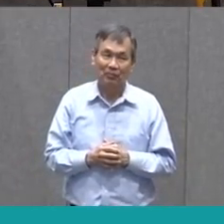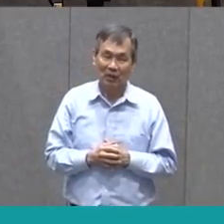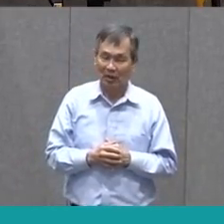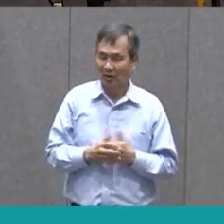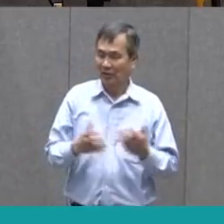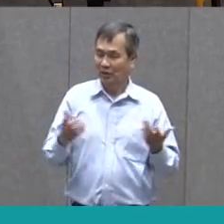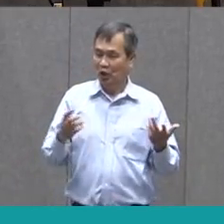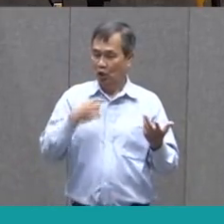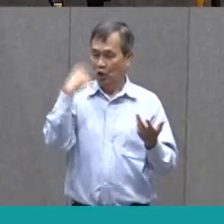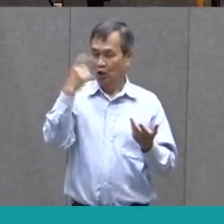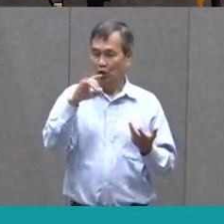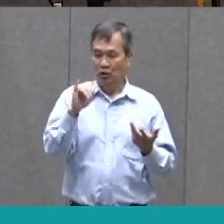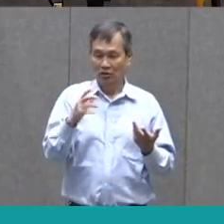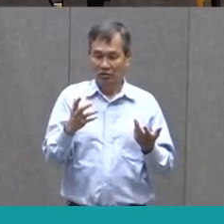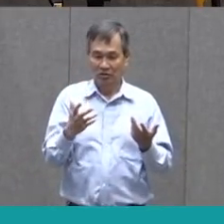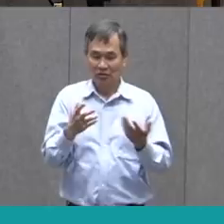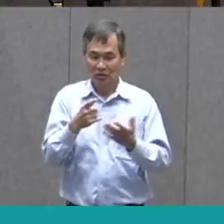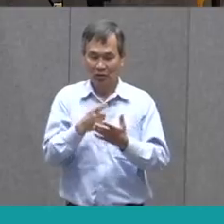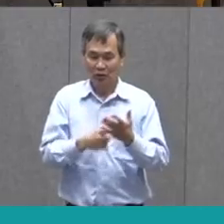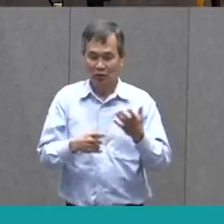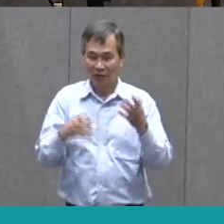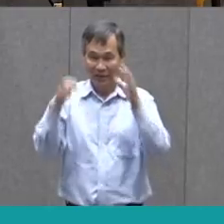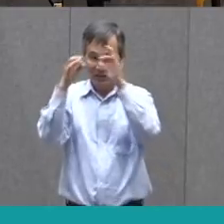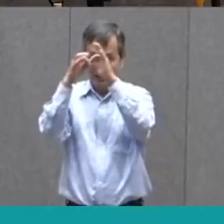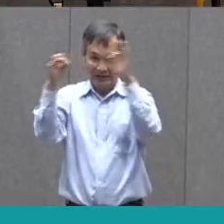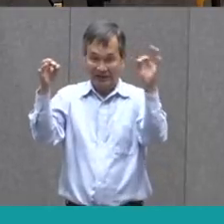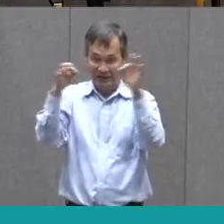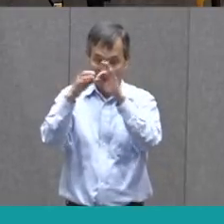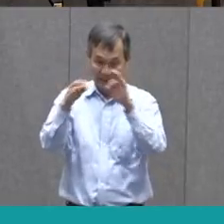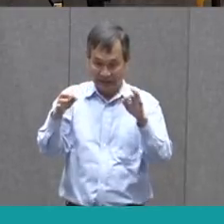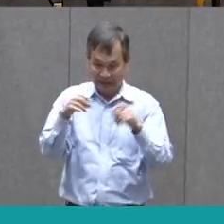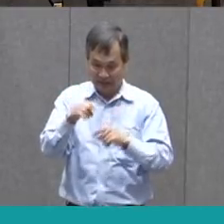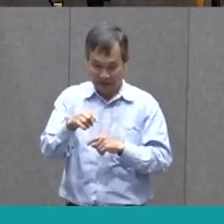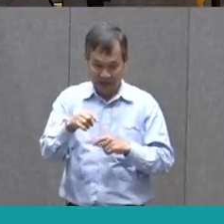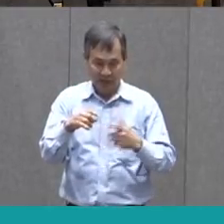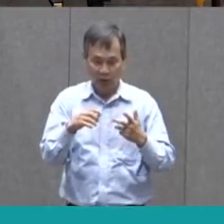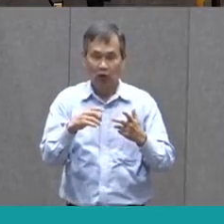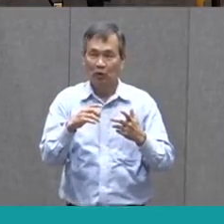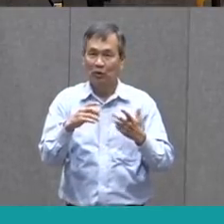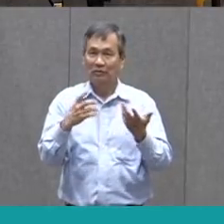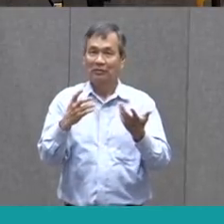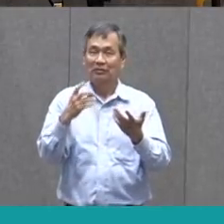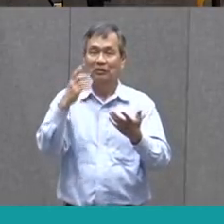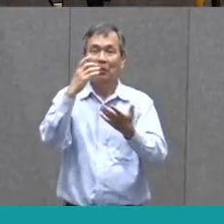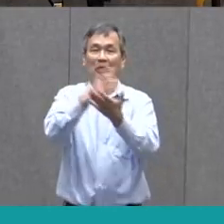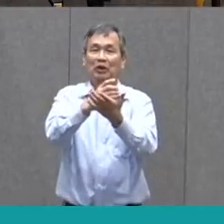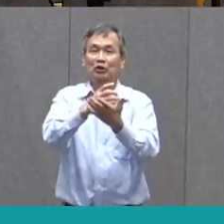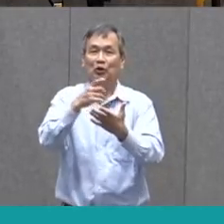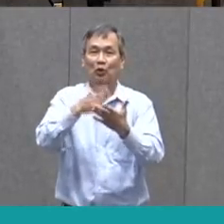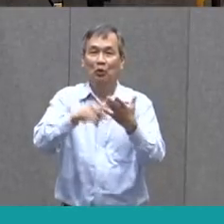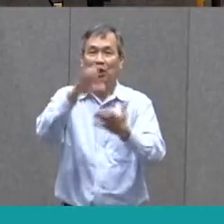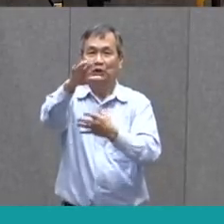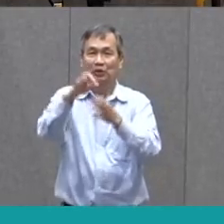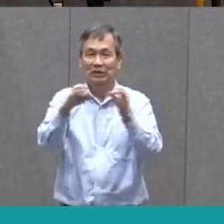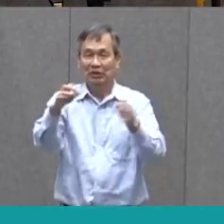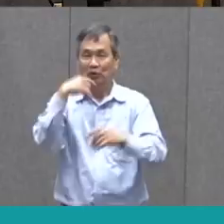that illustrates the creative sentence you wrote about persistence. I can't wait to see what you do.